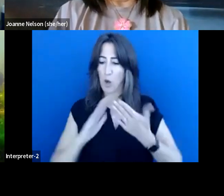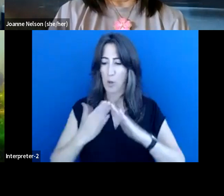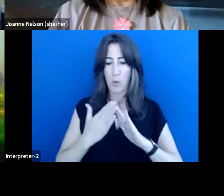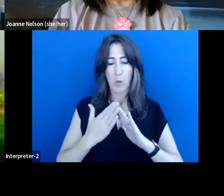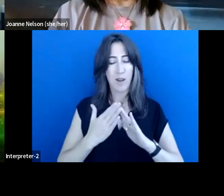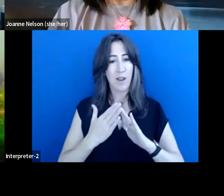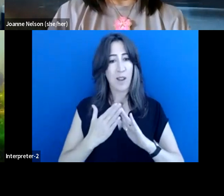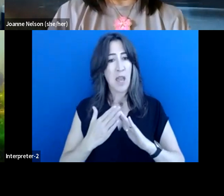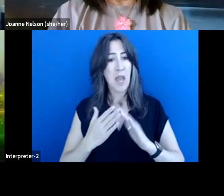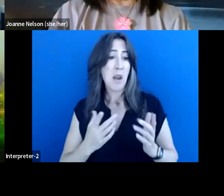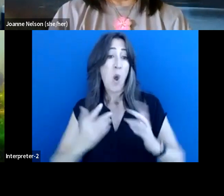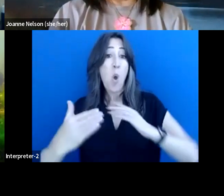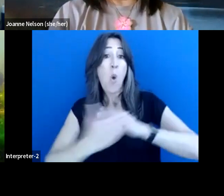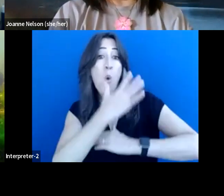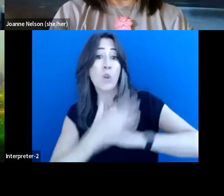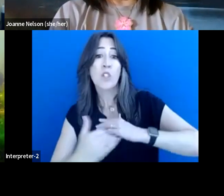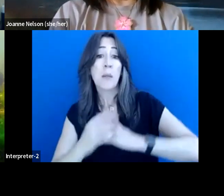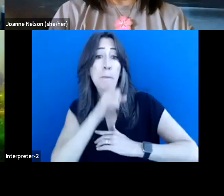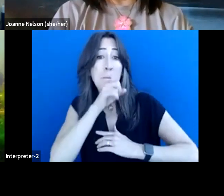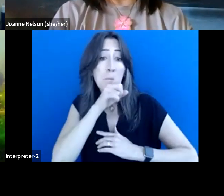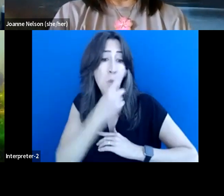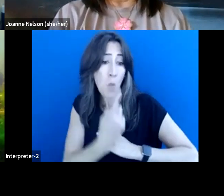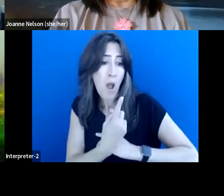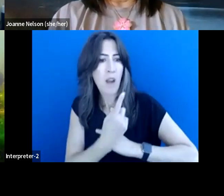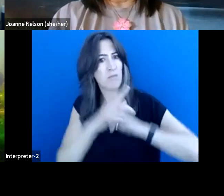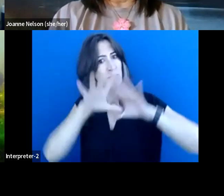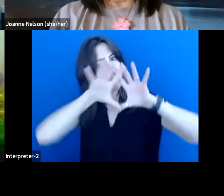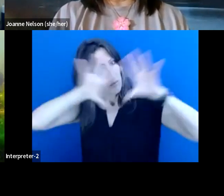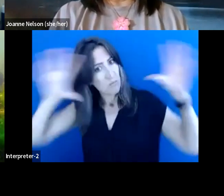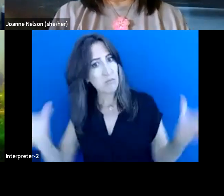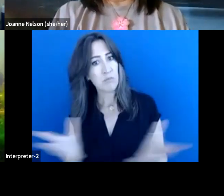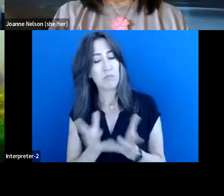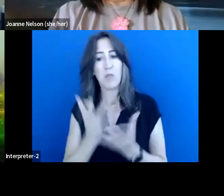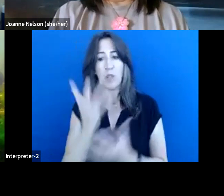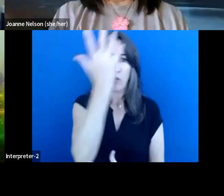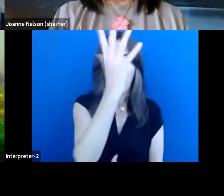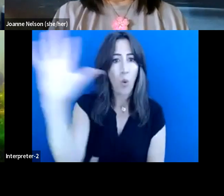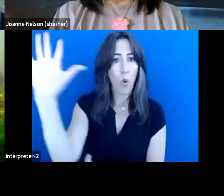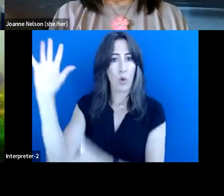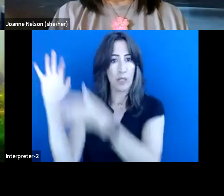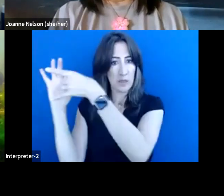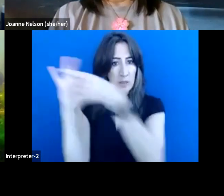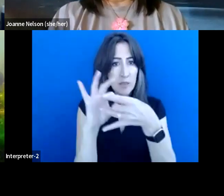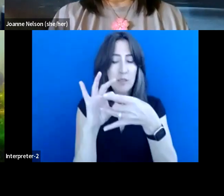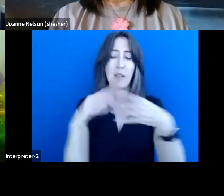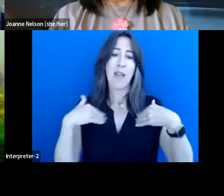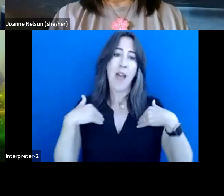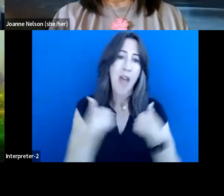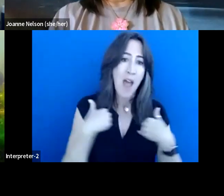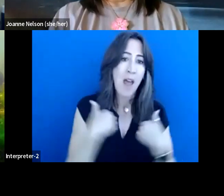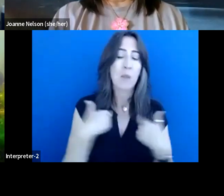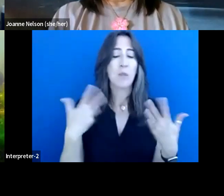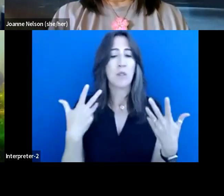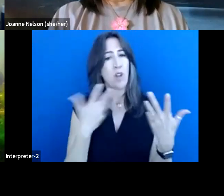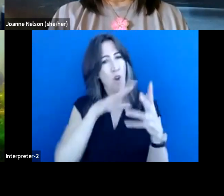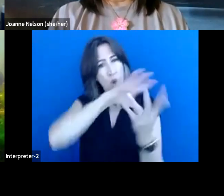we look at it as ocean is connected to the terrestrial to the forest. Those are connected to the mammals and the animals. So they're